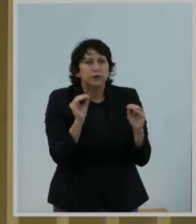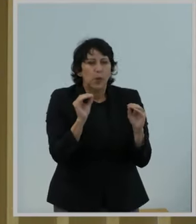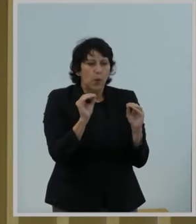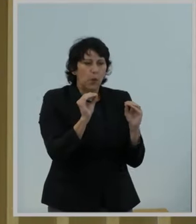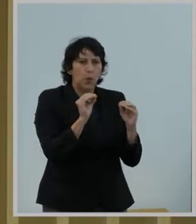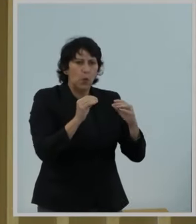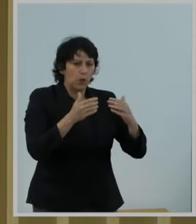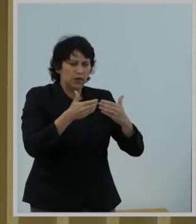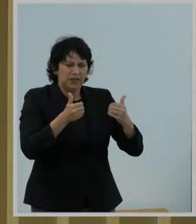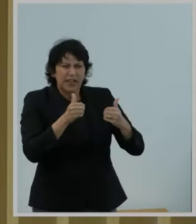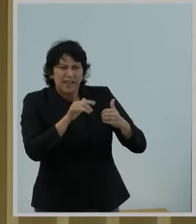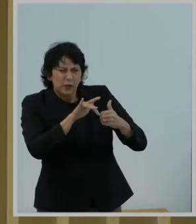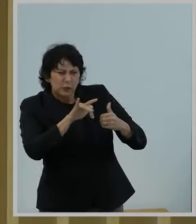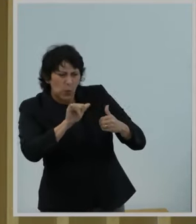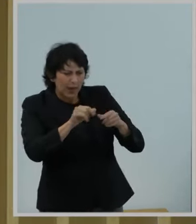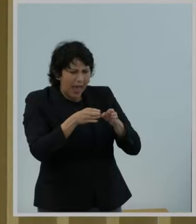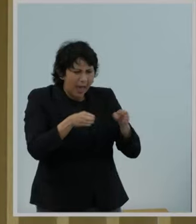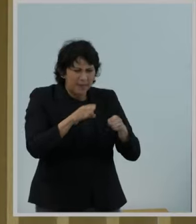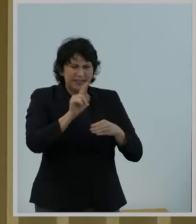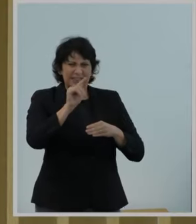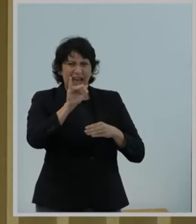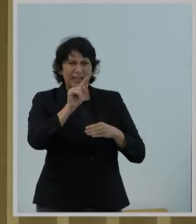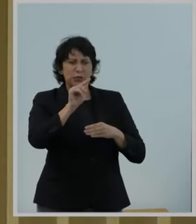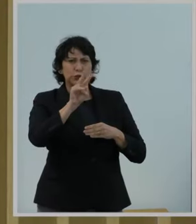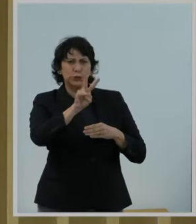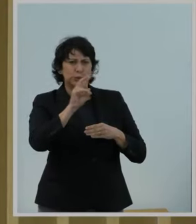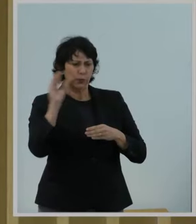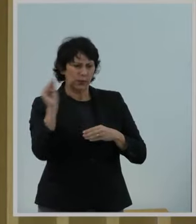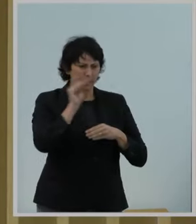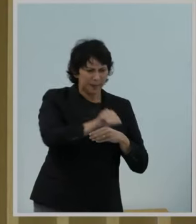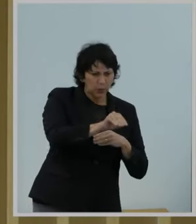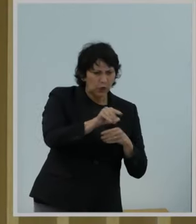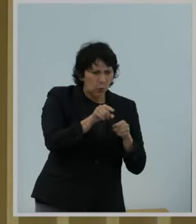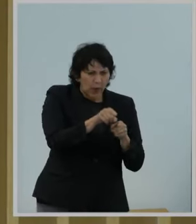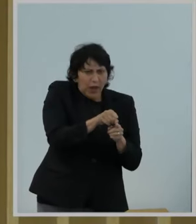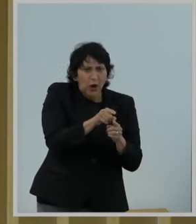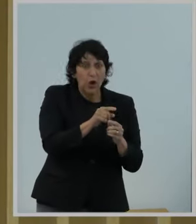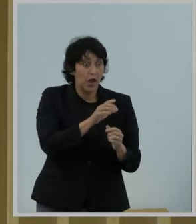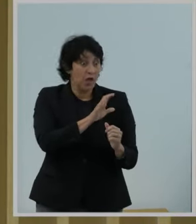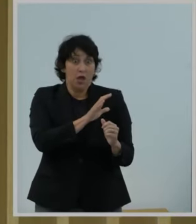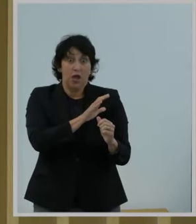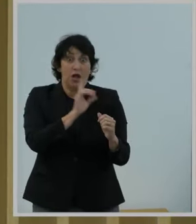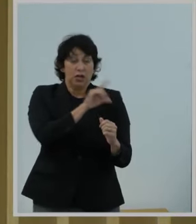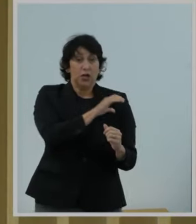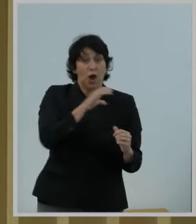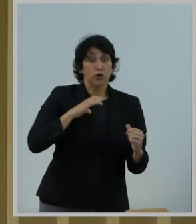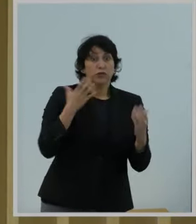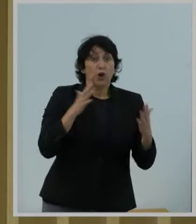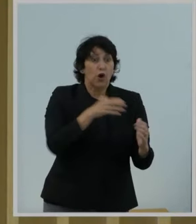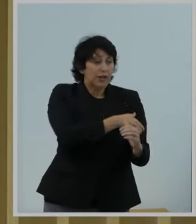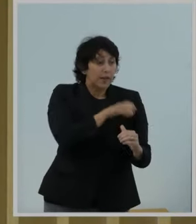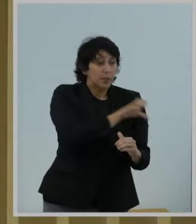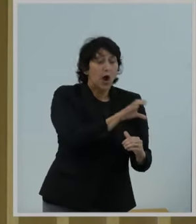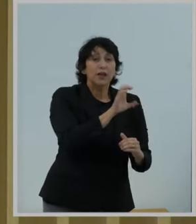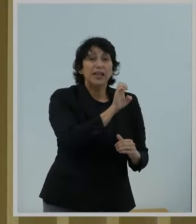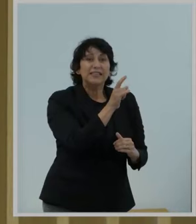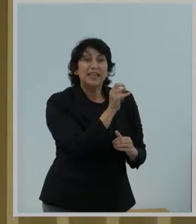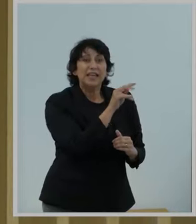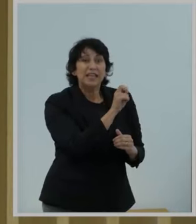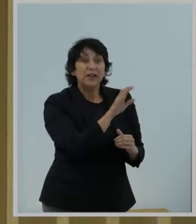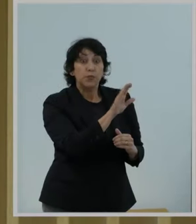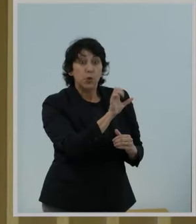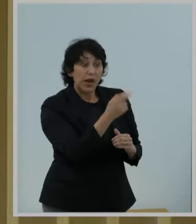that Title II would fill. Indeed, Congress has already empowered executive branch agencies with national security